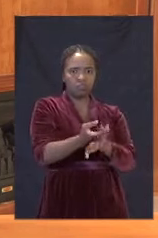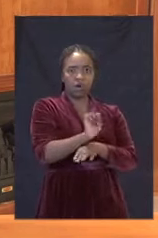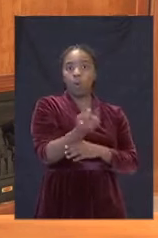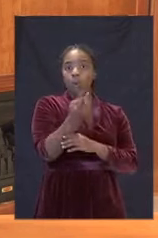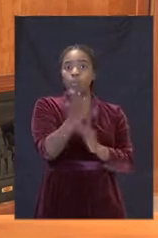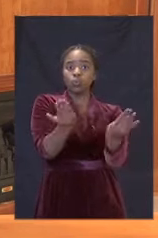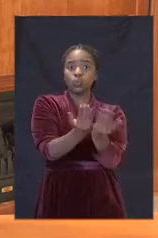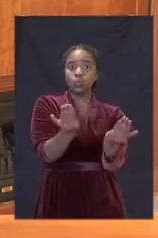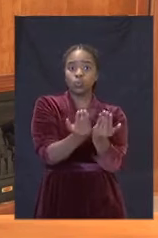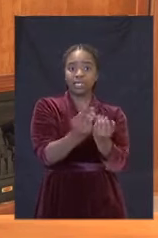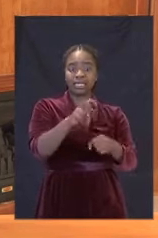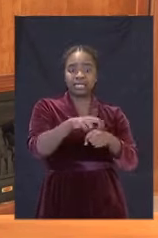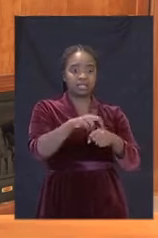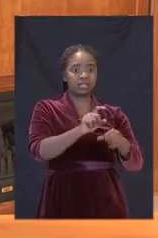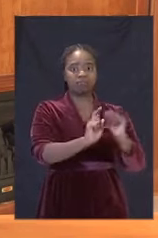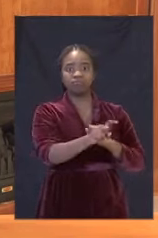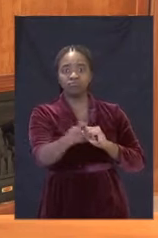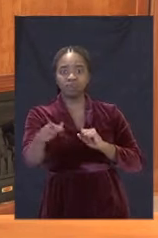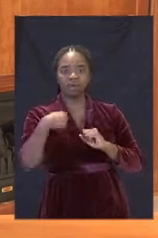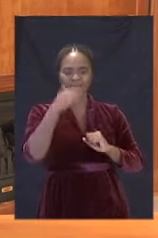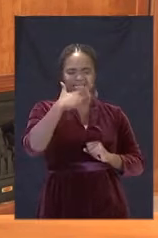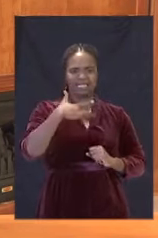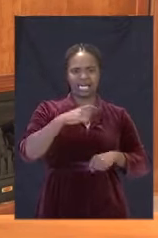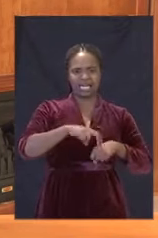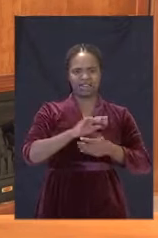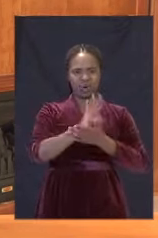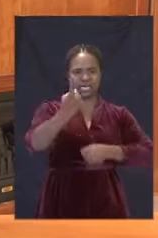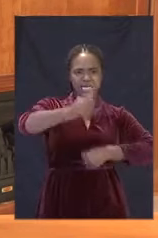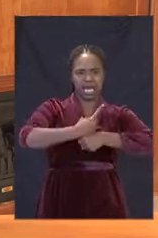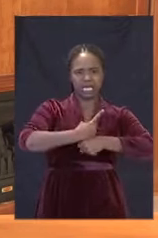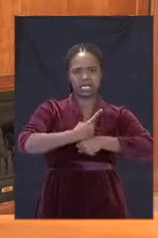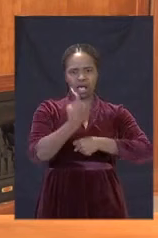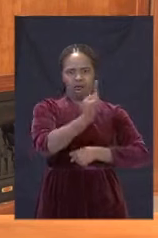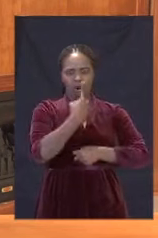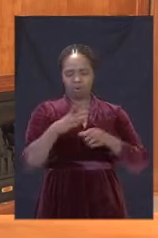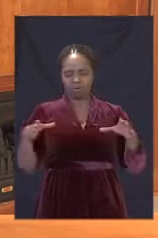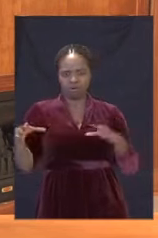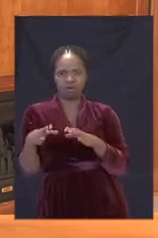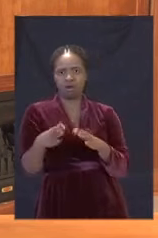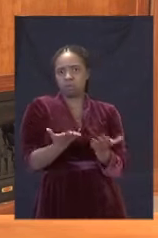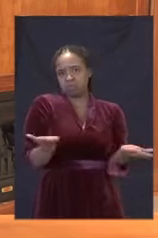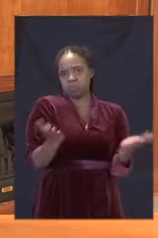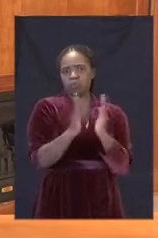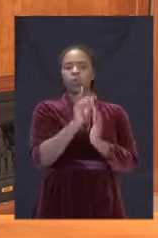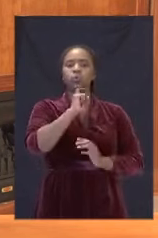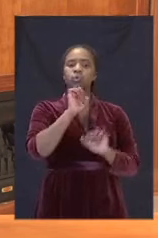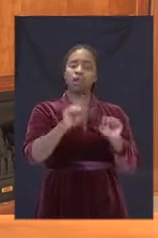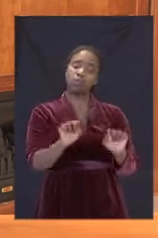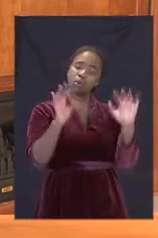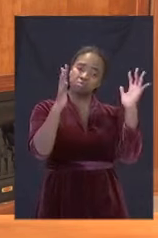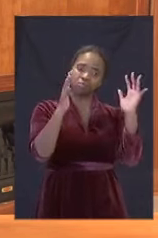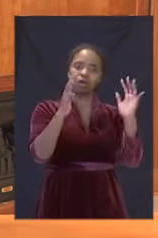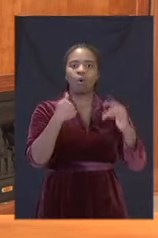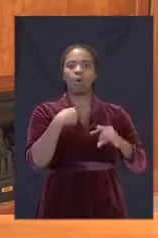lessons, for quarantine, for screening and testing, and for places of shelter